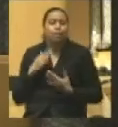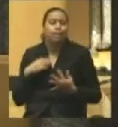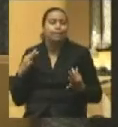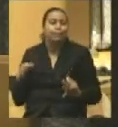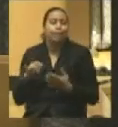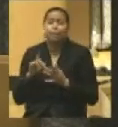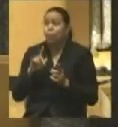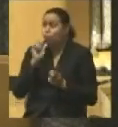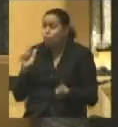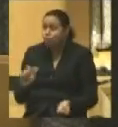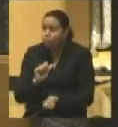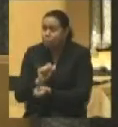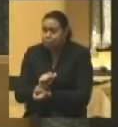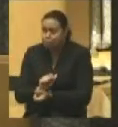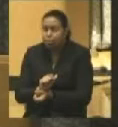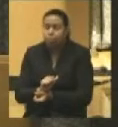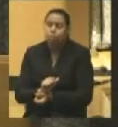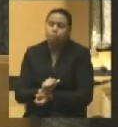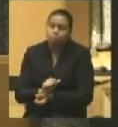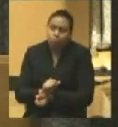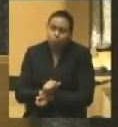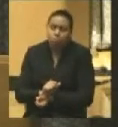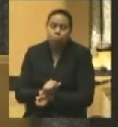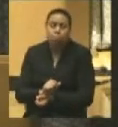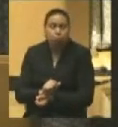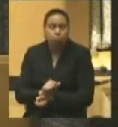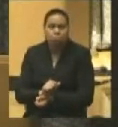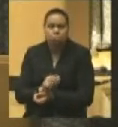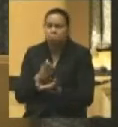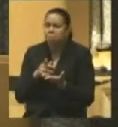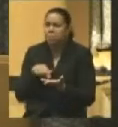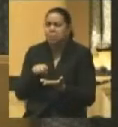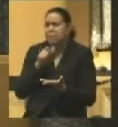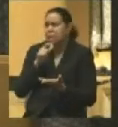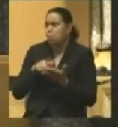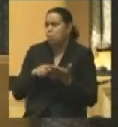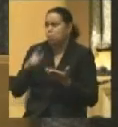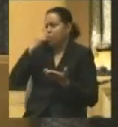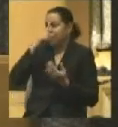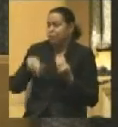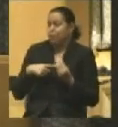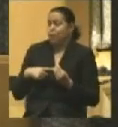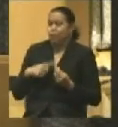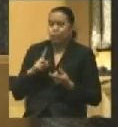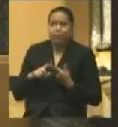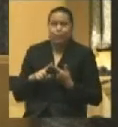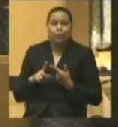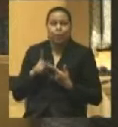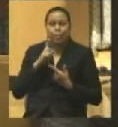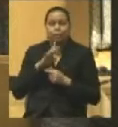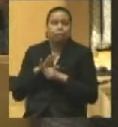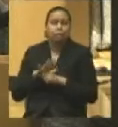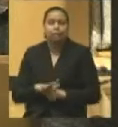who got arrested must not be the kinds of people that we think of automatically when we think of